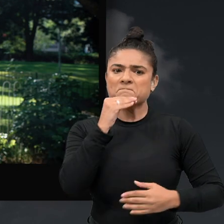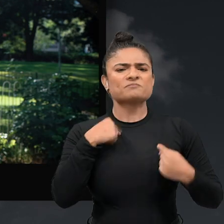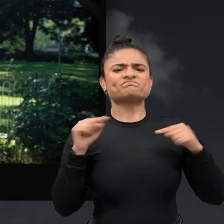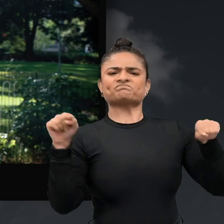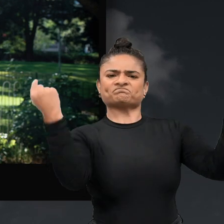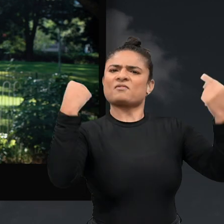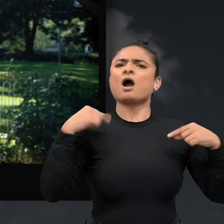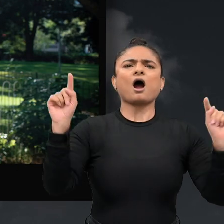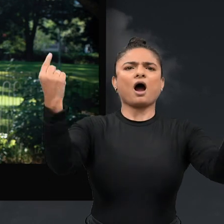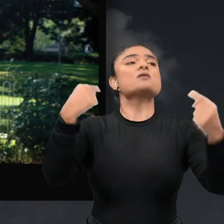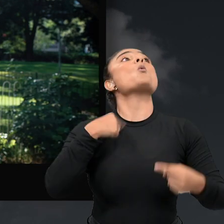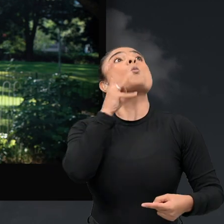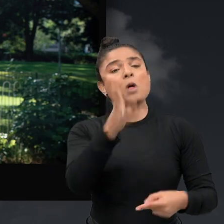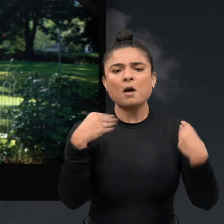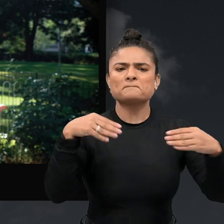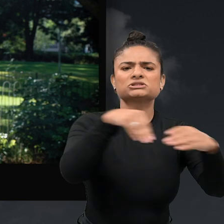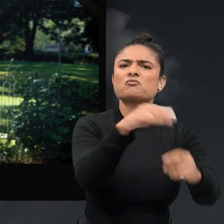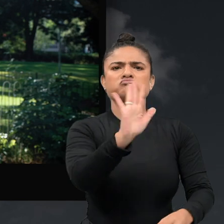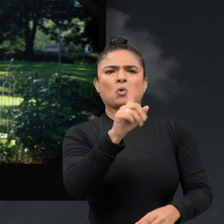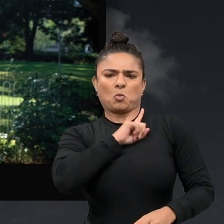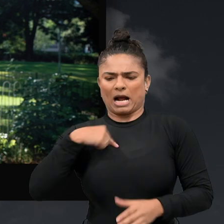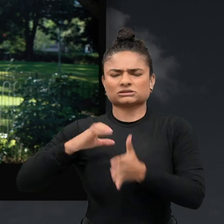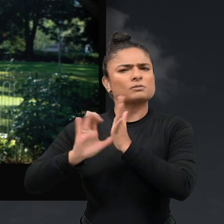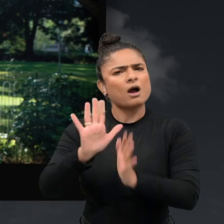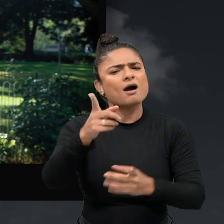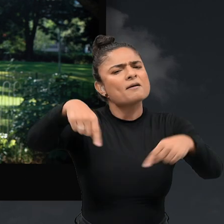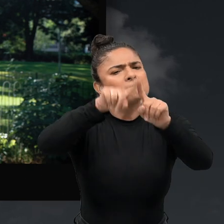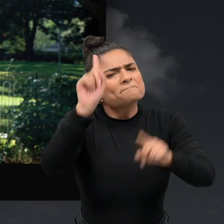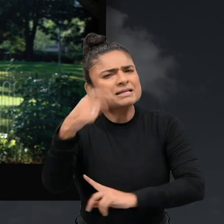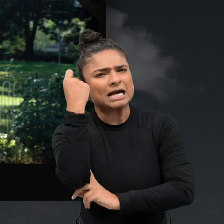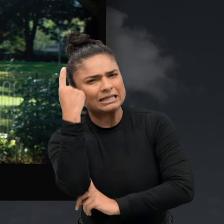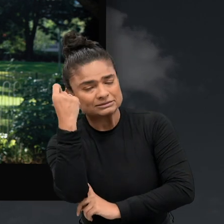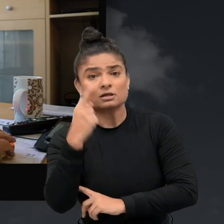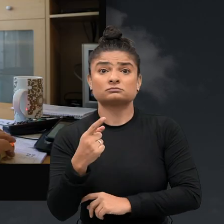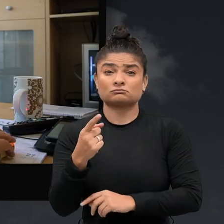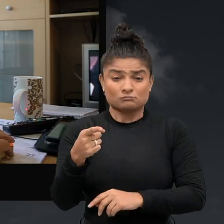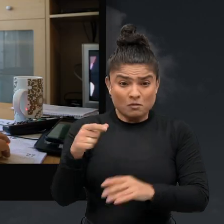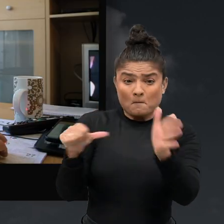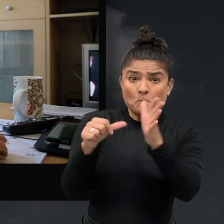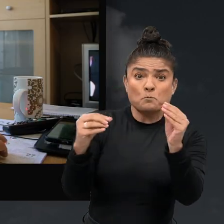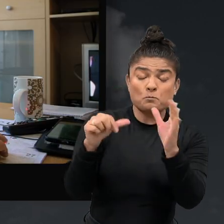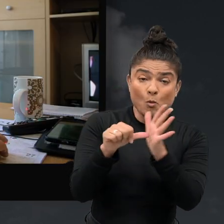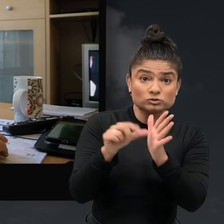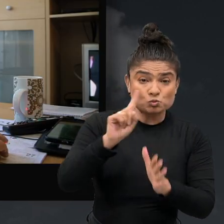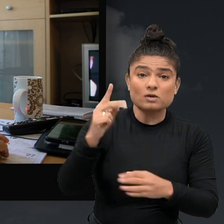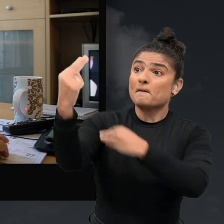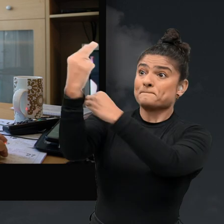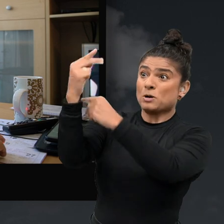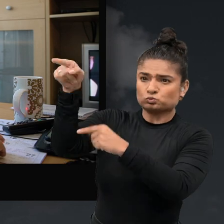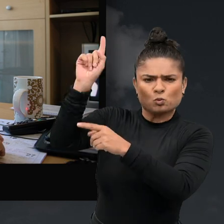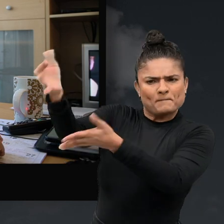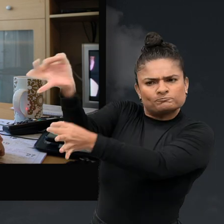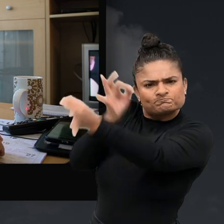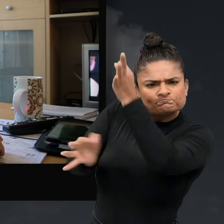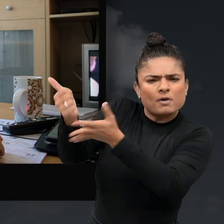disability doesn't mean to say I'm going to be a good entrepreneur. So we have to understand that and I think a mentor is a